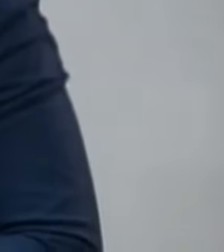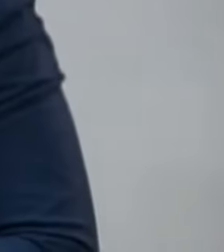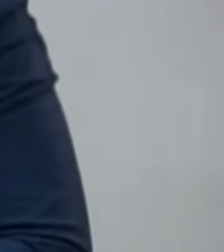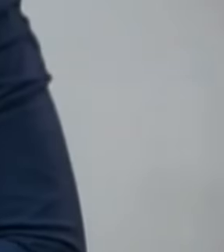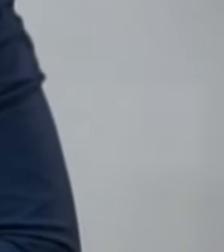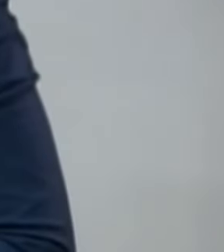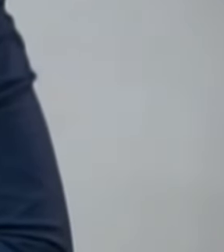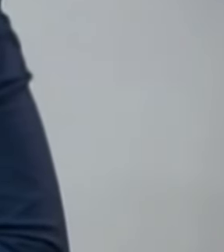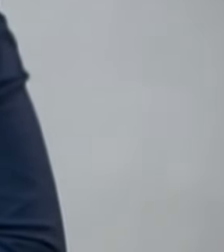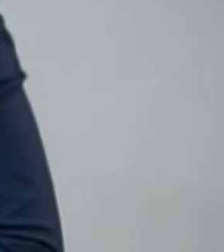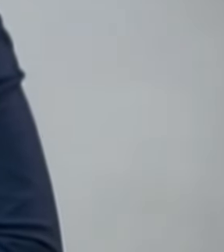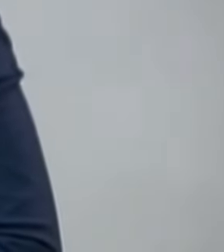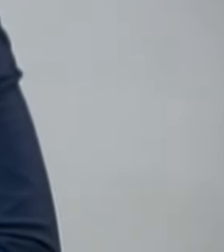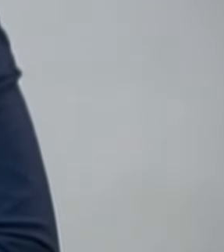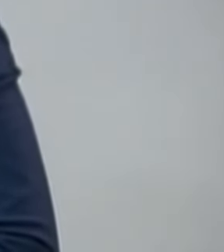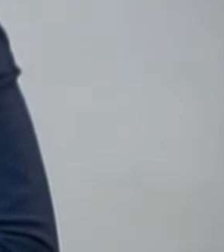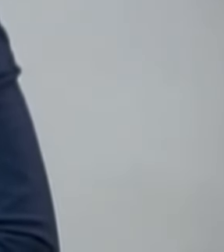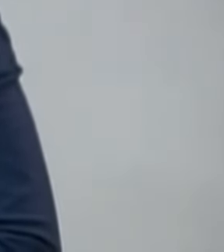Madam Speaker,